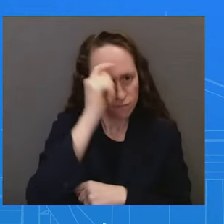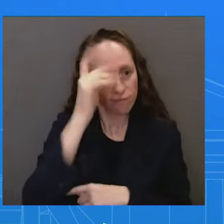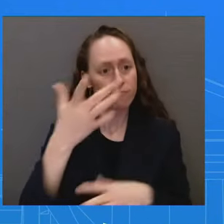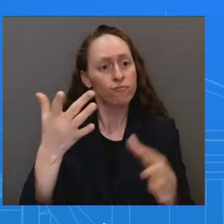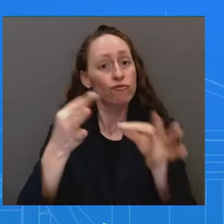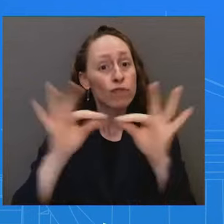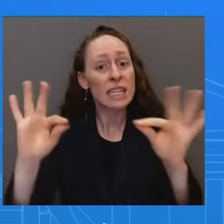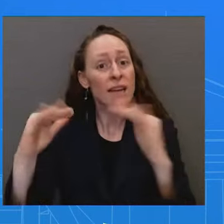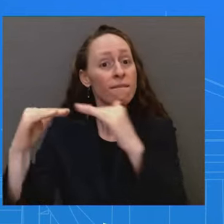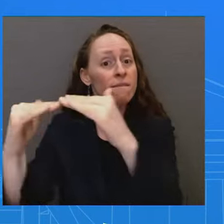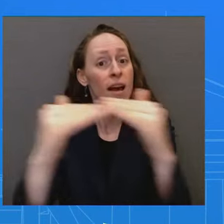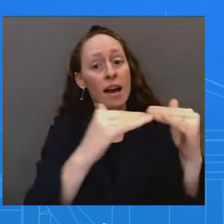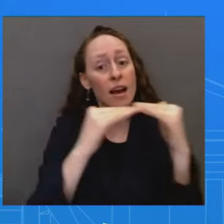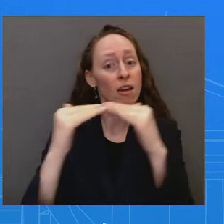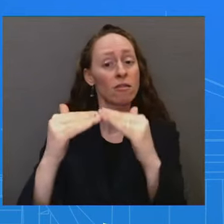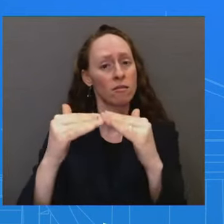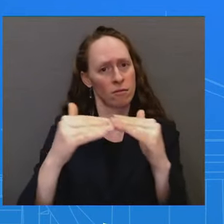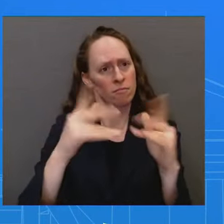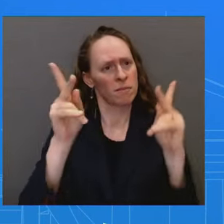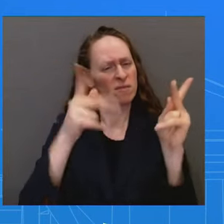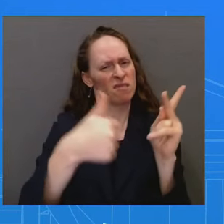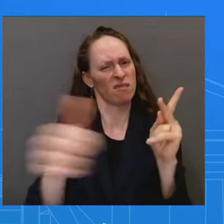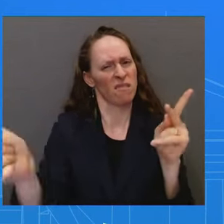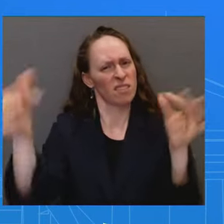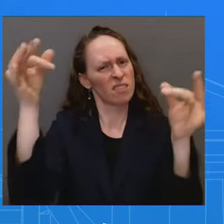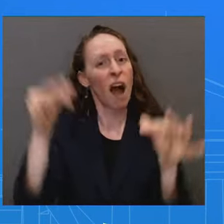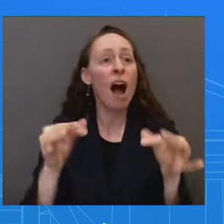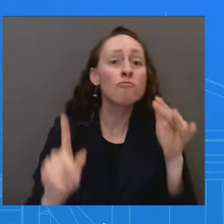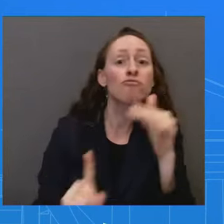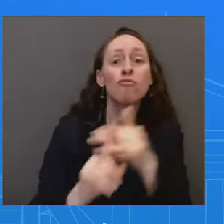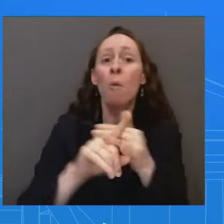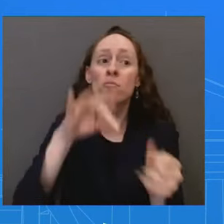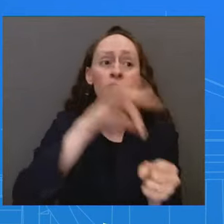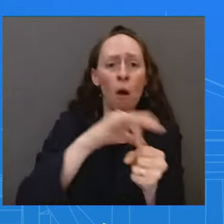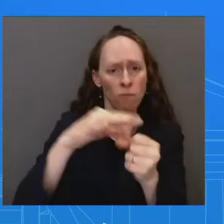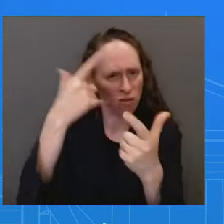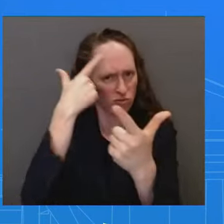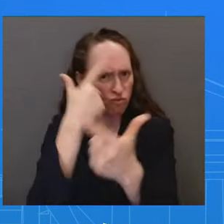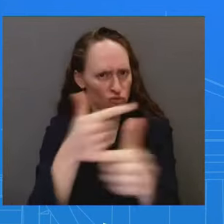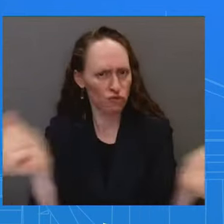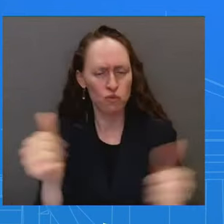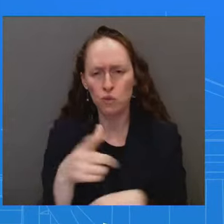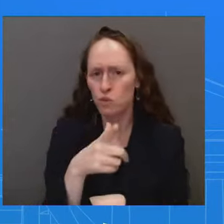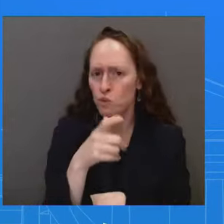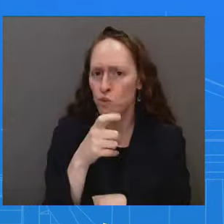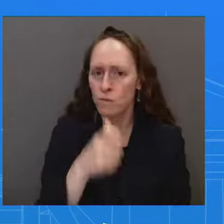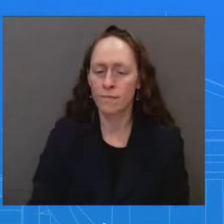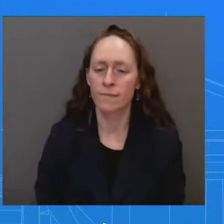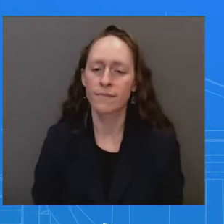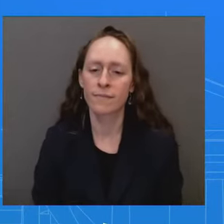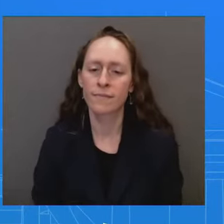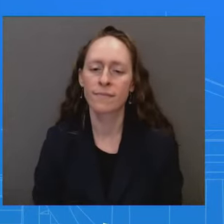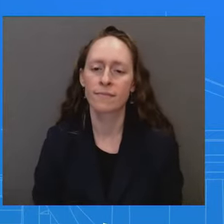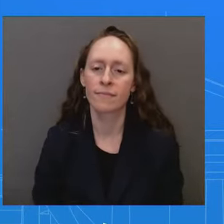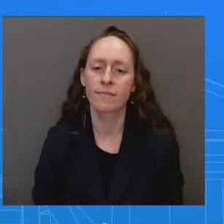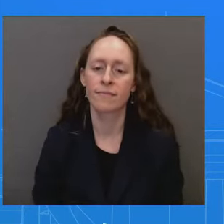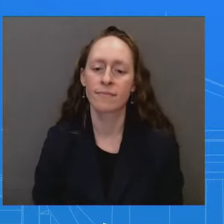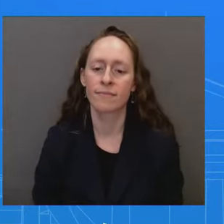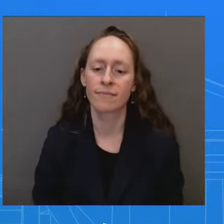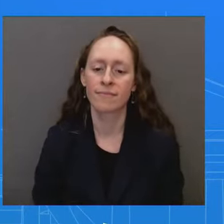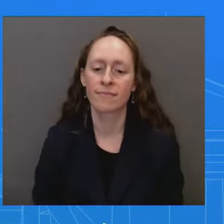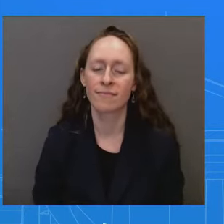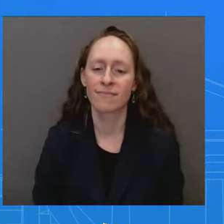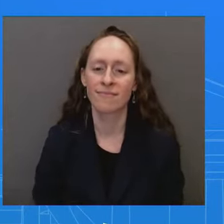their government. I've got another one not about the defense secretary, if you want to take it. None of your questions have been about the defense secretary. Thank you.